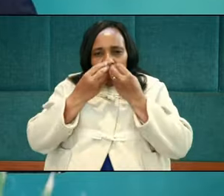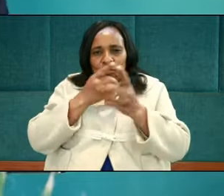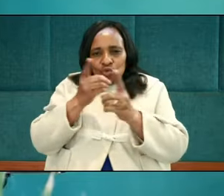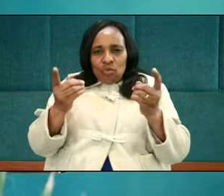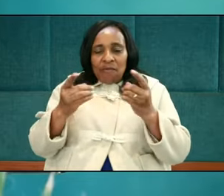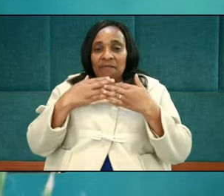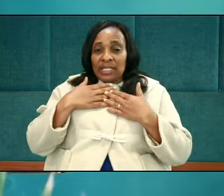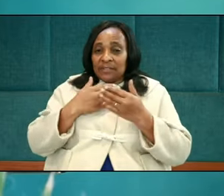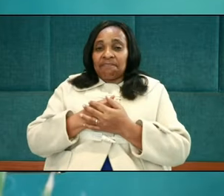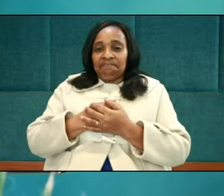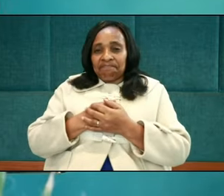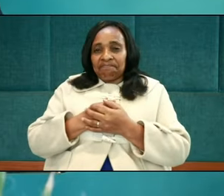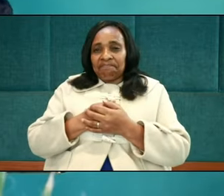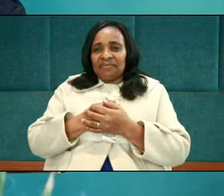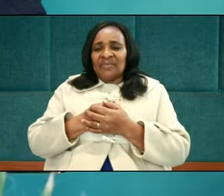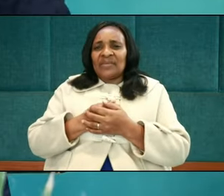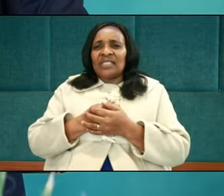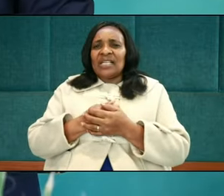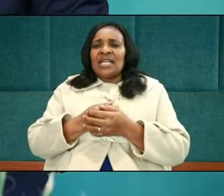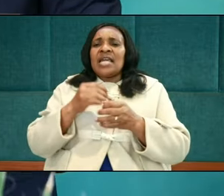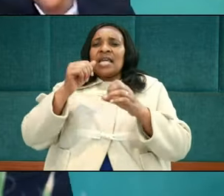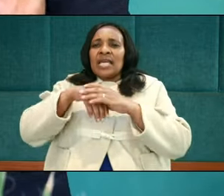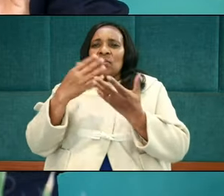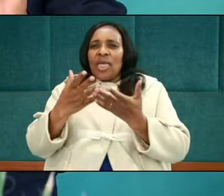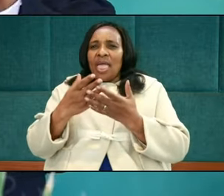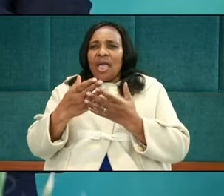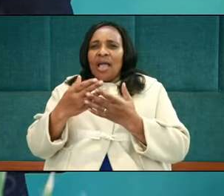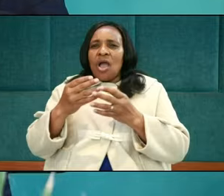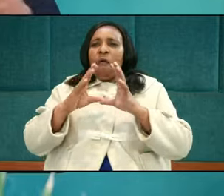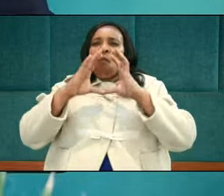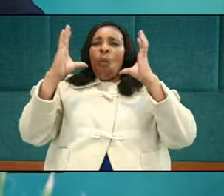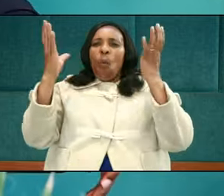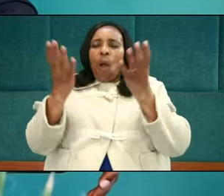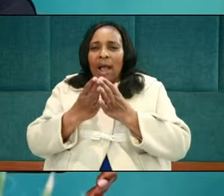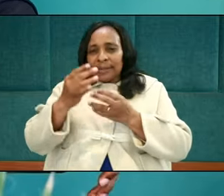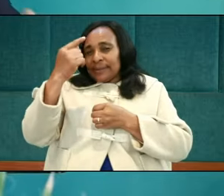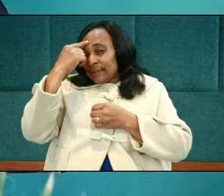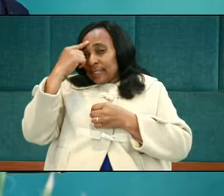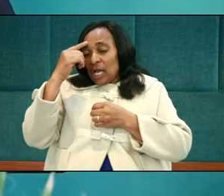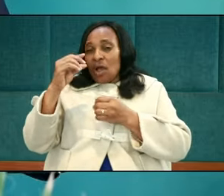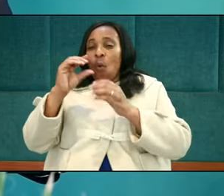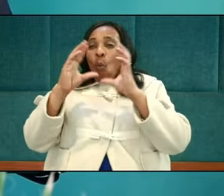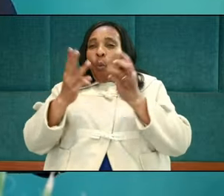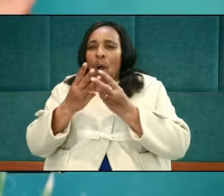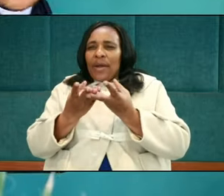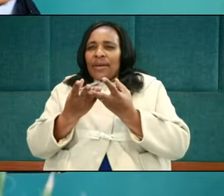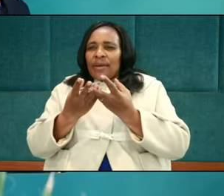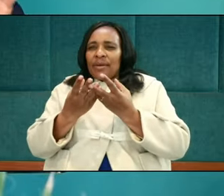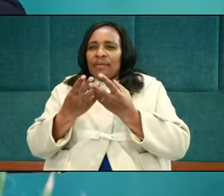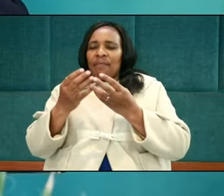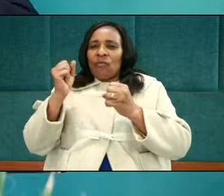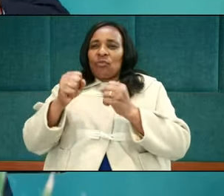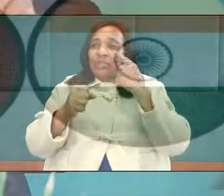that Forbes India Global Firepower Military Strength Rankings of